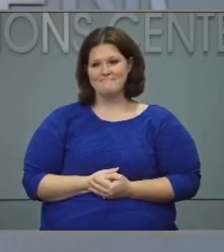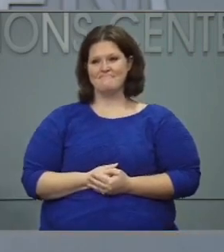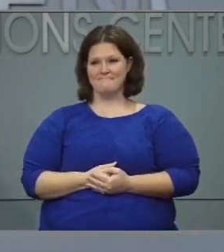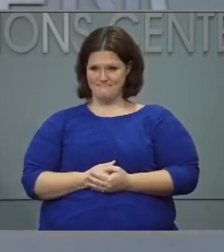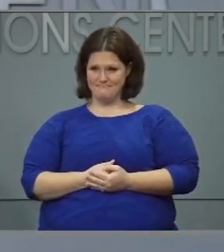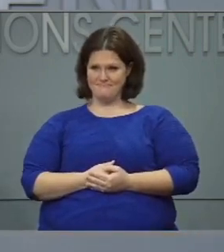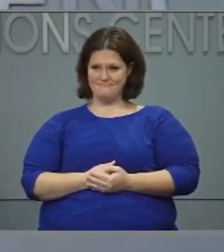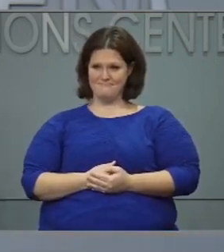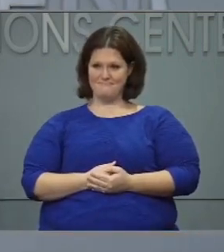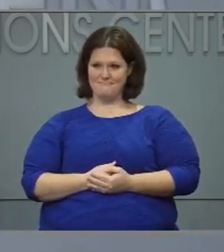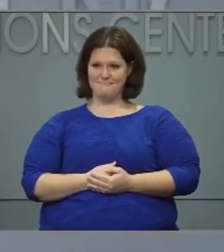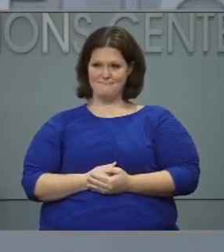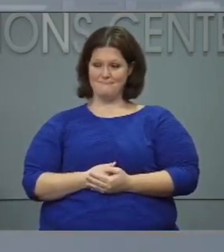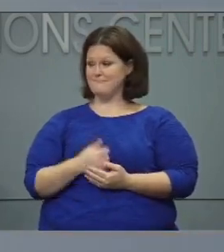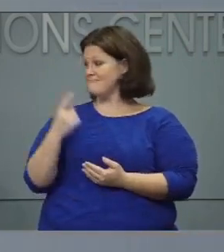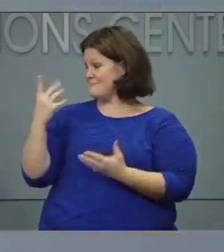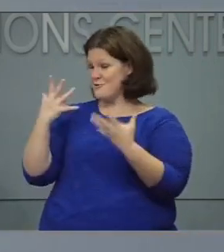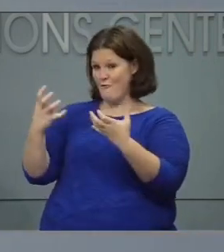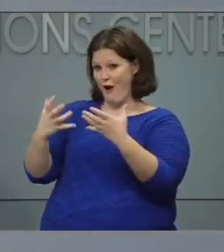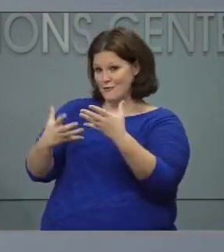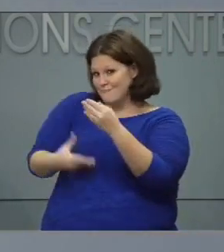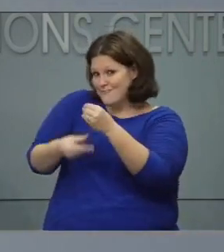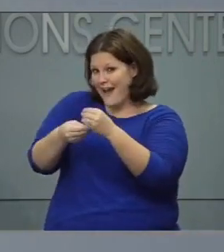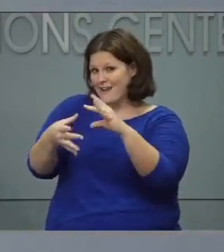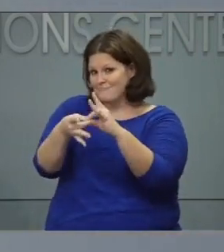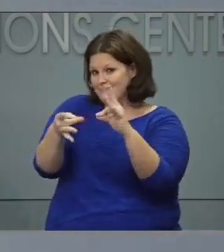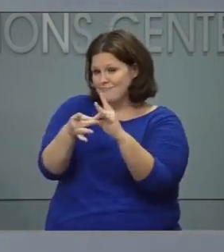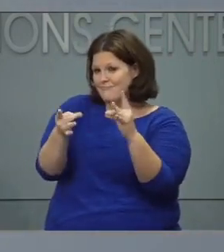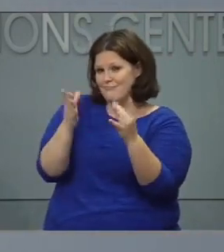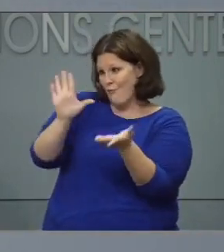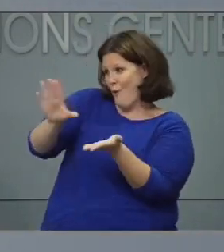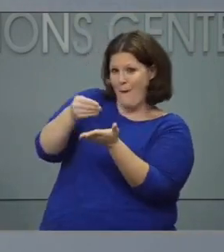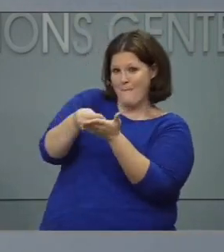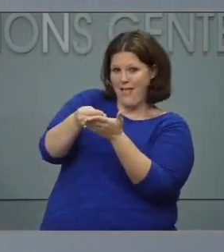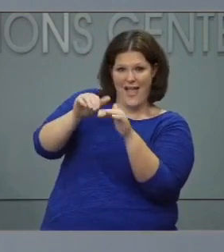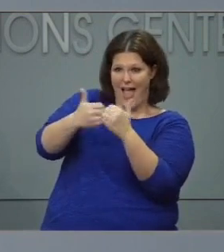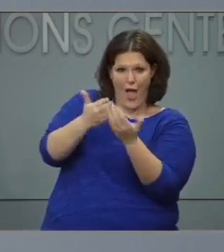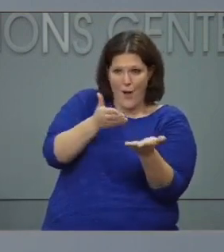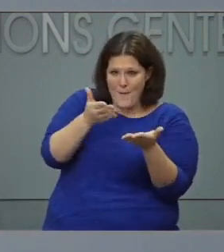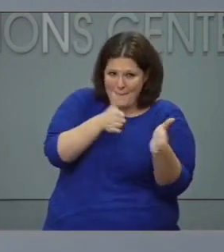So Lily, anything you want to share with us about what you might want to do with your prize money?